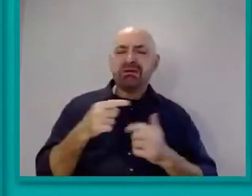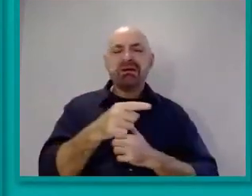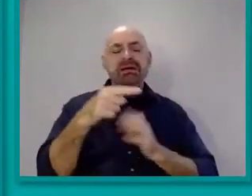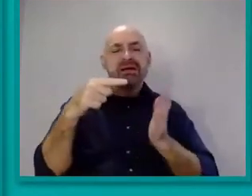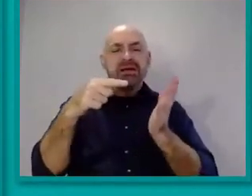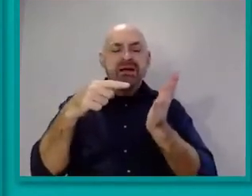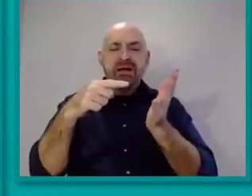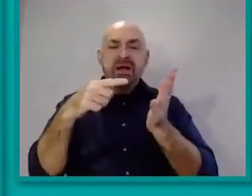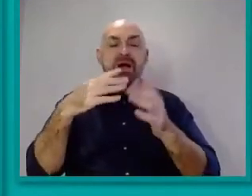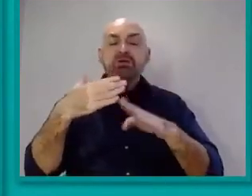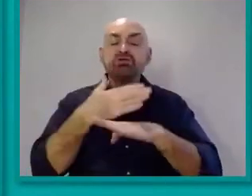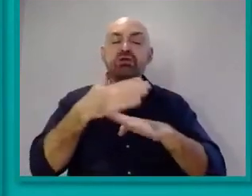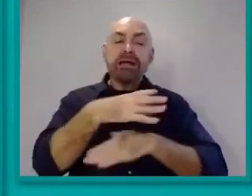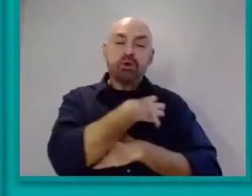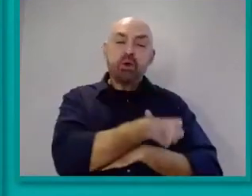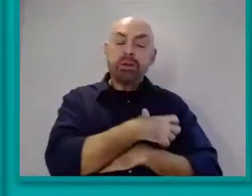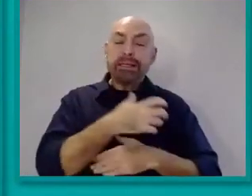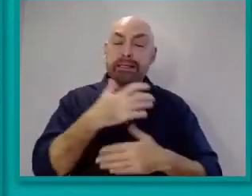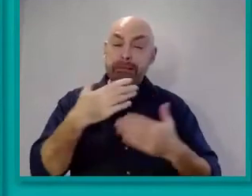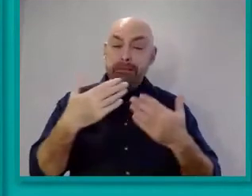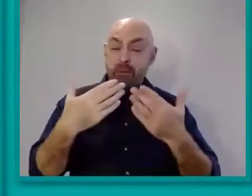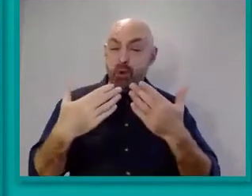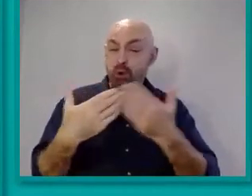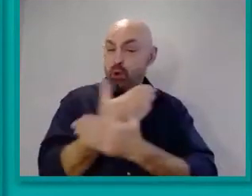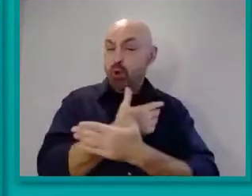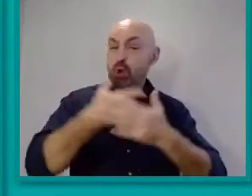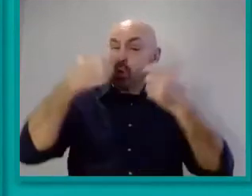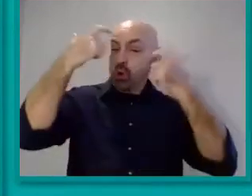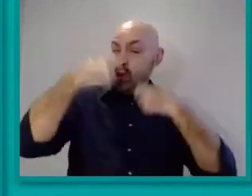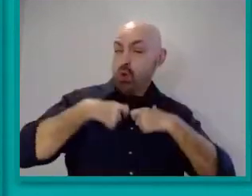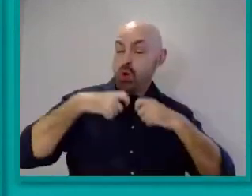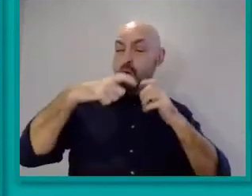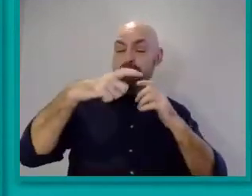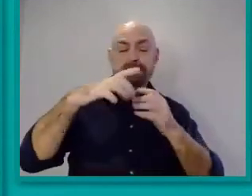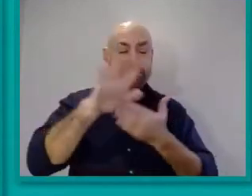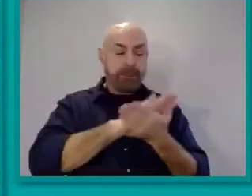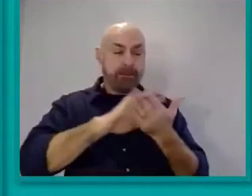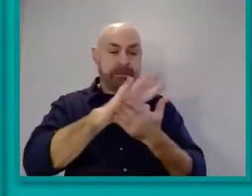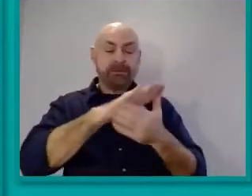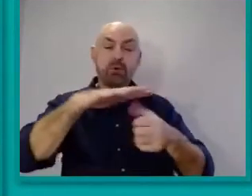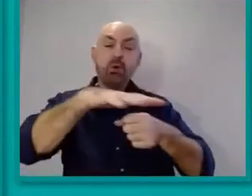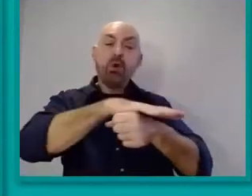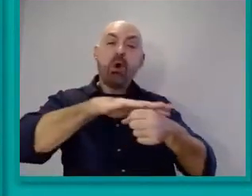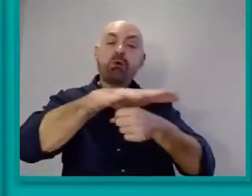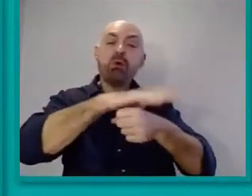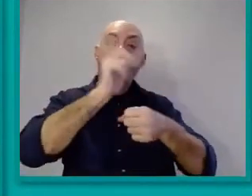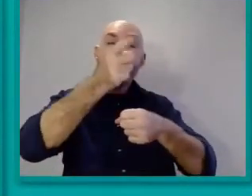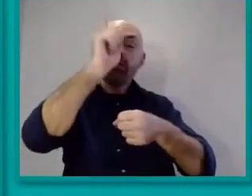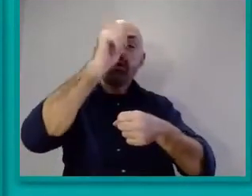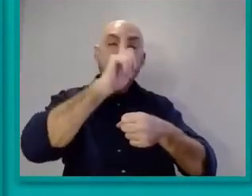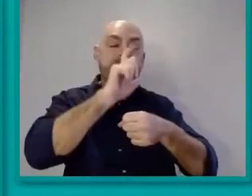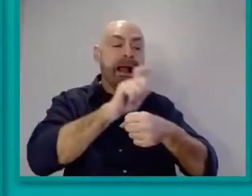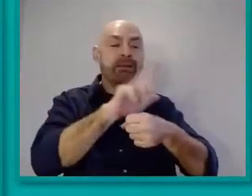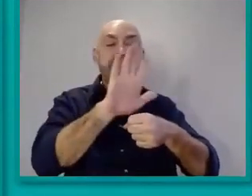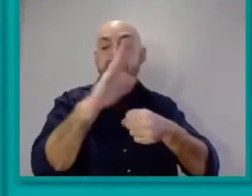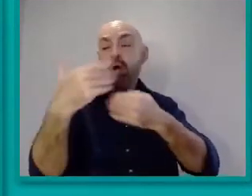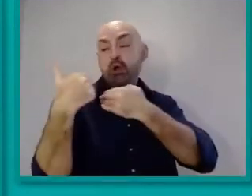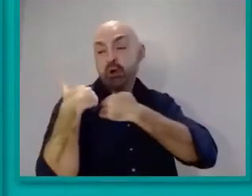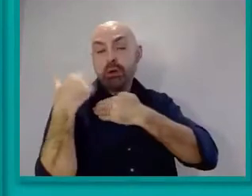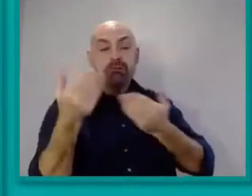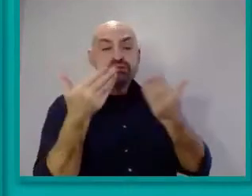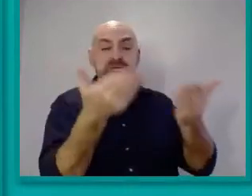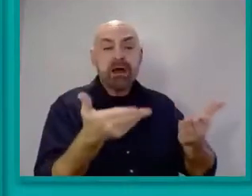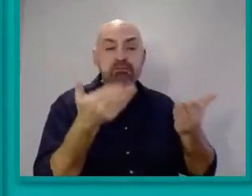that new laws would effectively free local authorities from some of their duties to provide social care